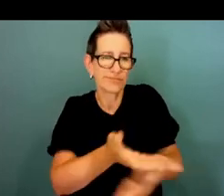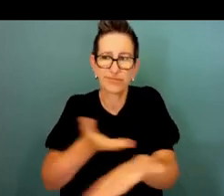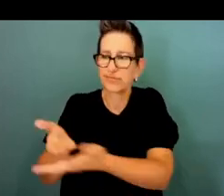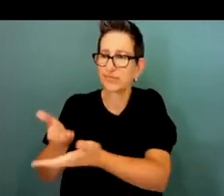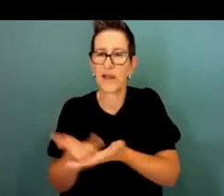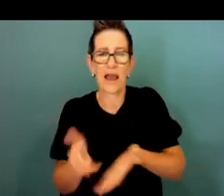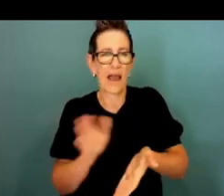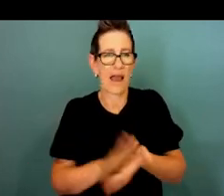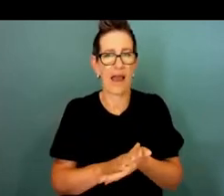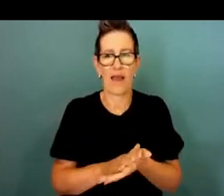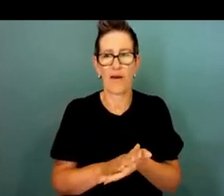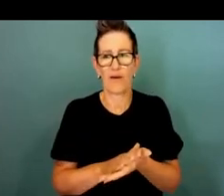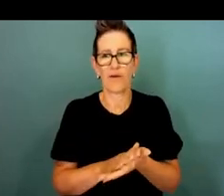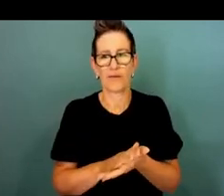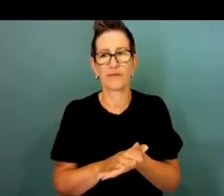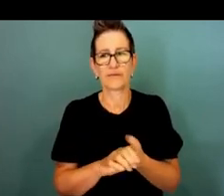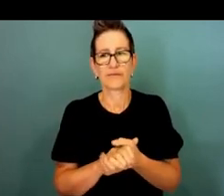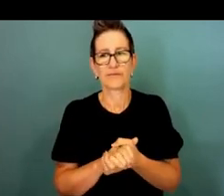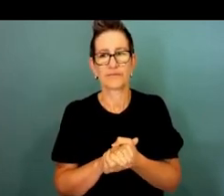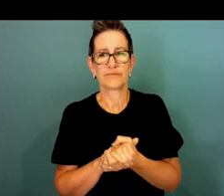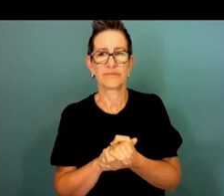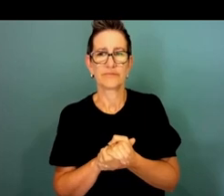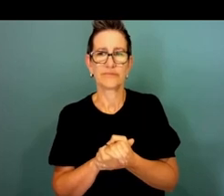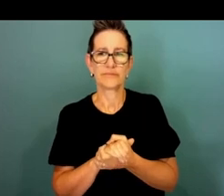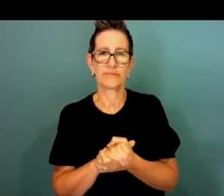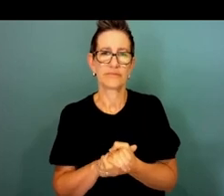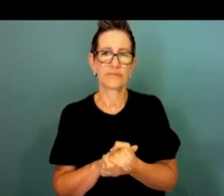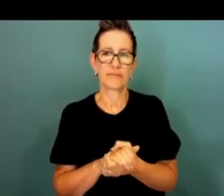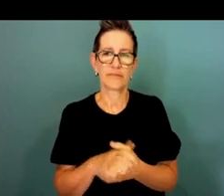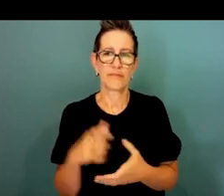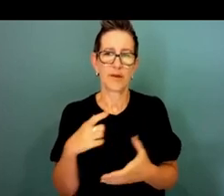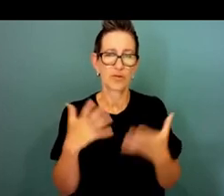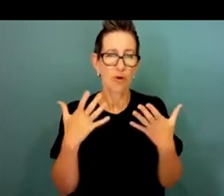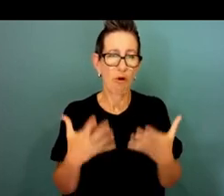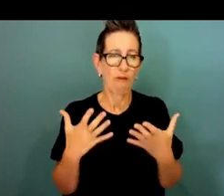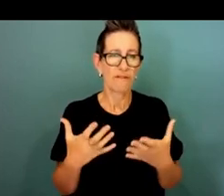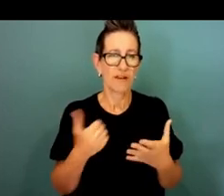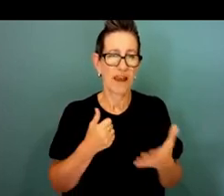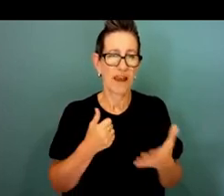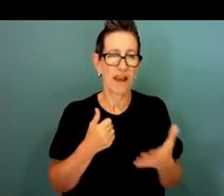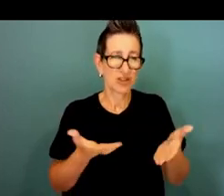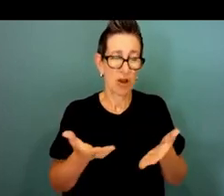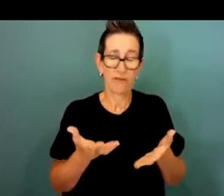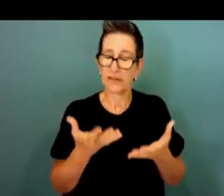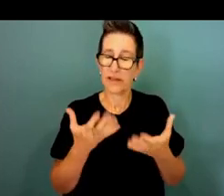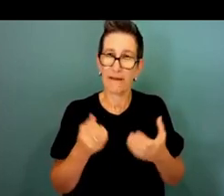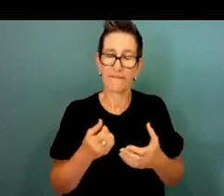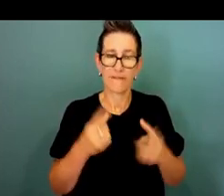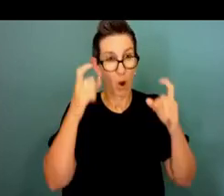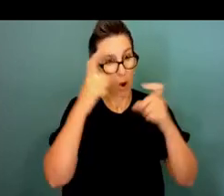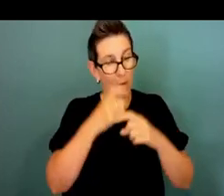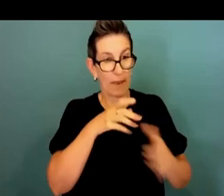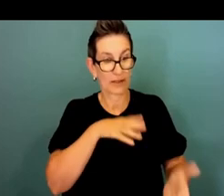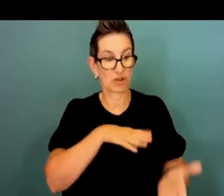to live challenges, often very complex challenges that we're dealing with across the service right now? So having, you know,